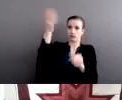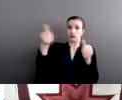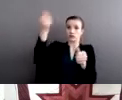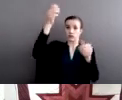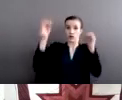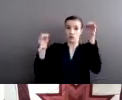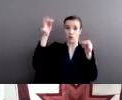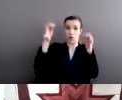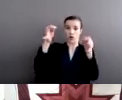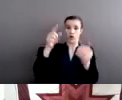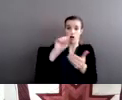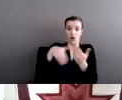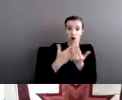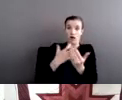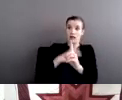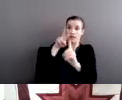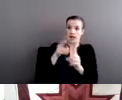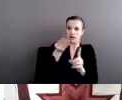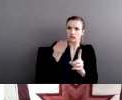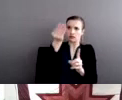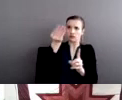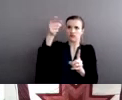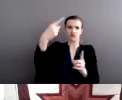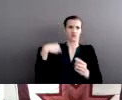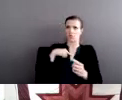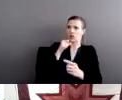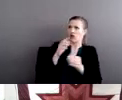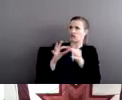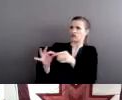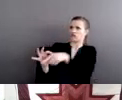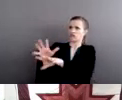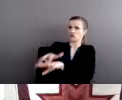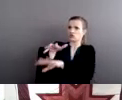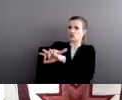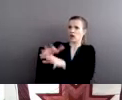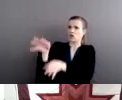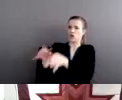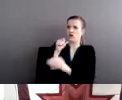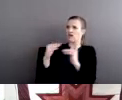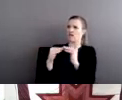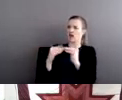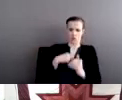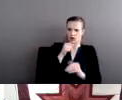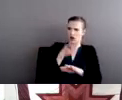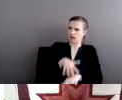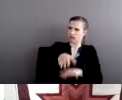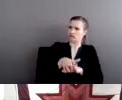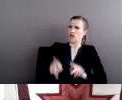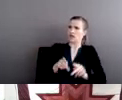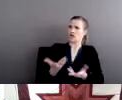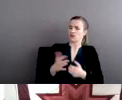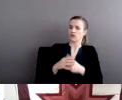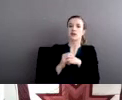every court appeal that we don't belong in tribal court. It wouldn't be fair. And